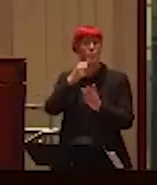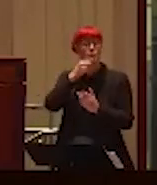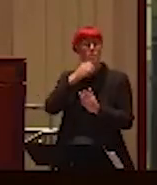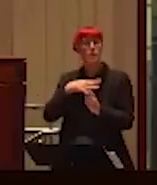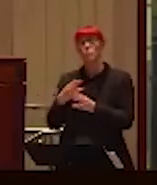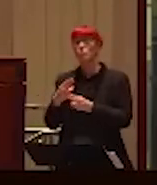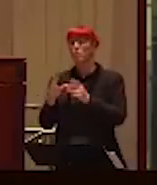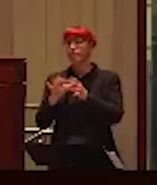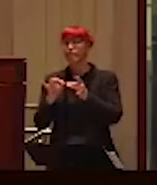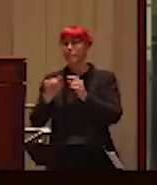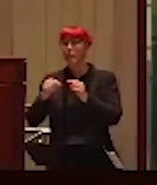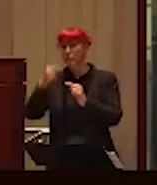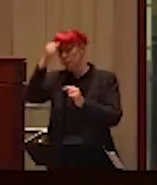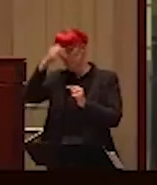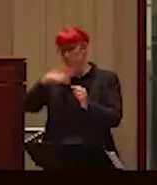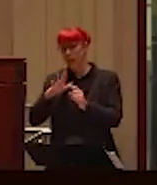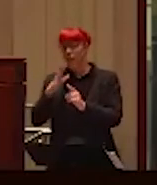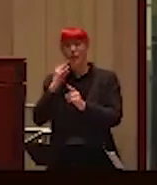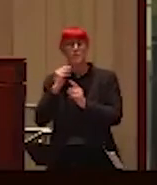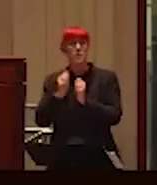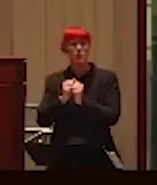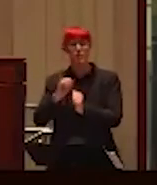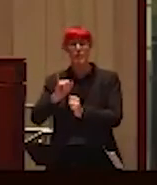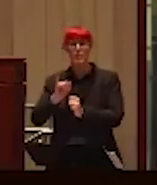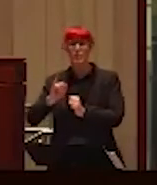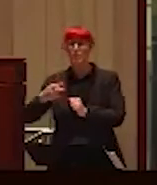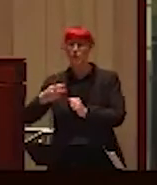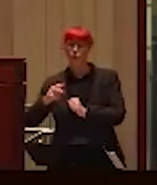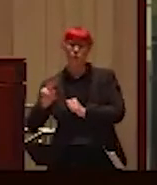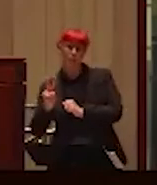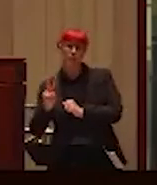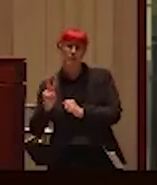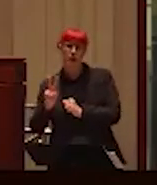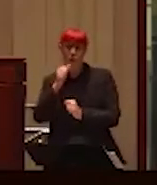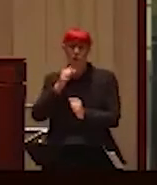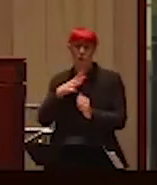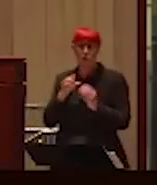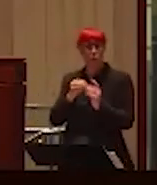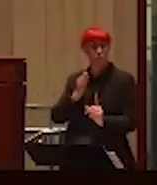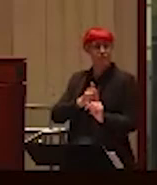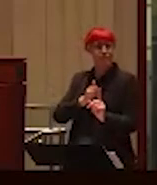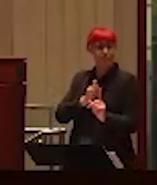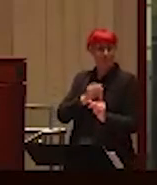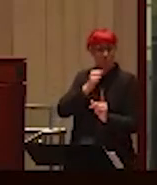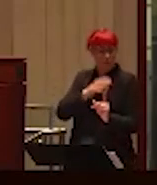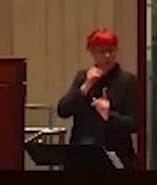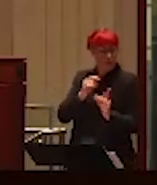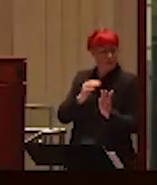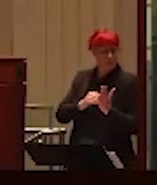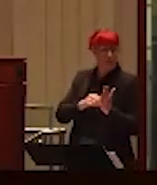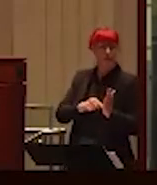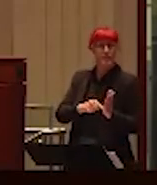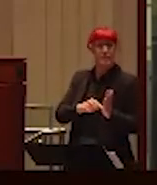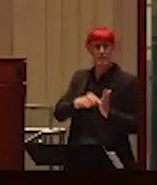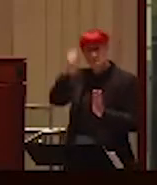of partner violence. And the statement is that women experience it more. And then the report continues only about women or mostly about women.